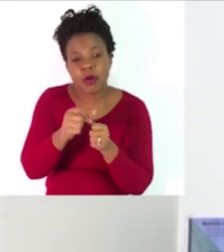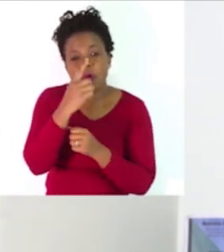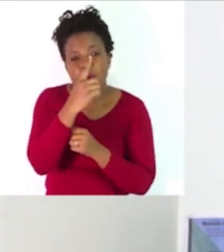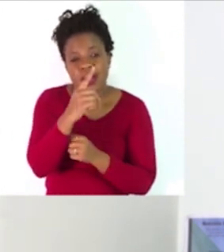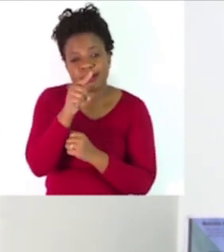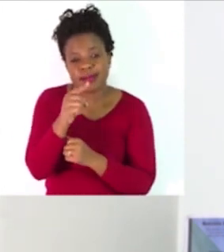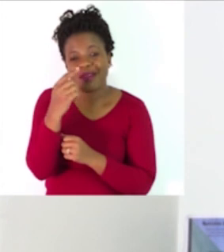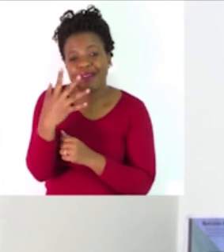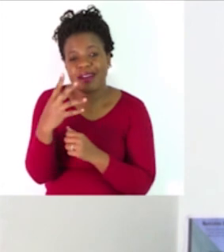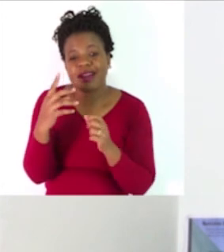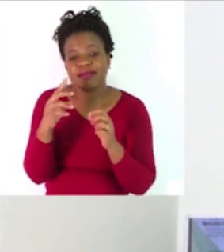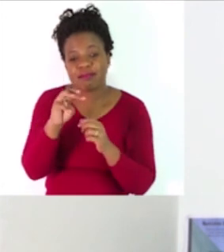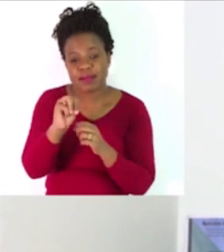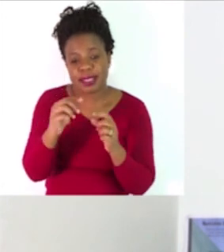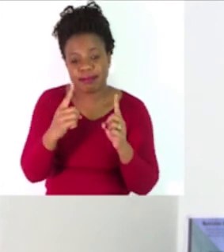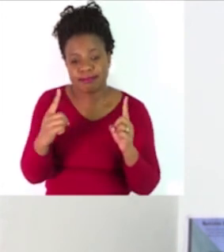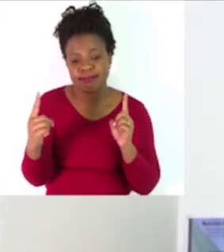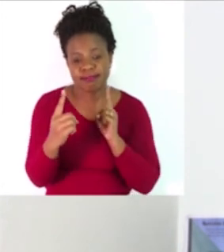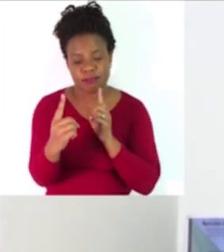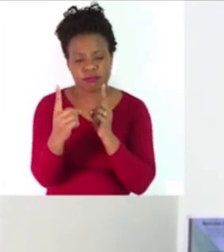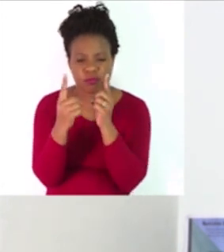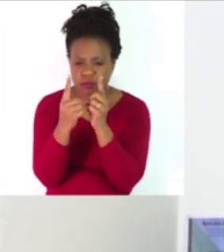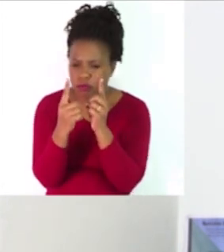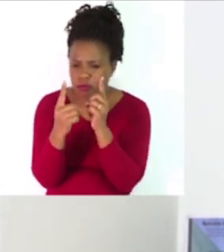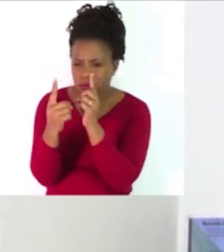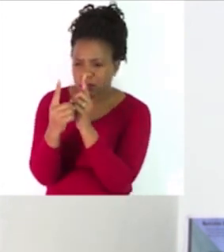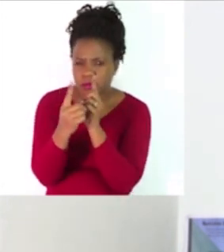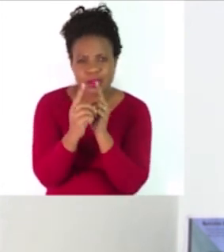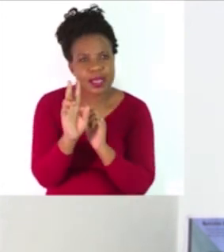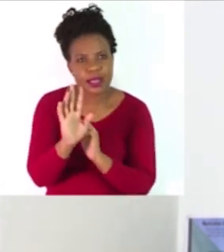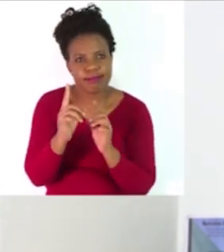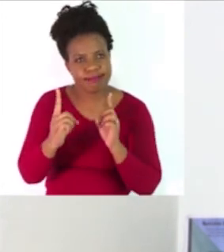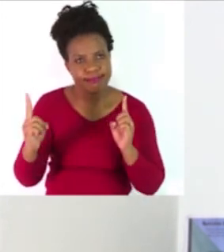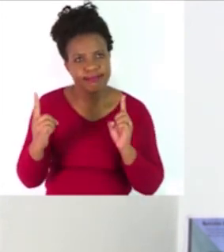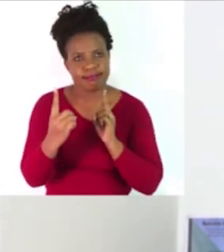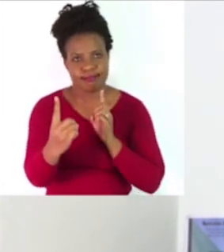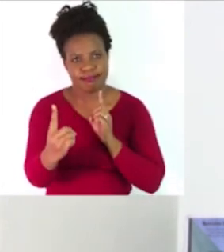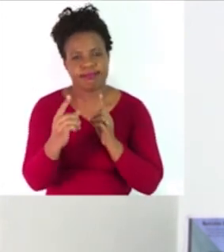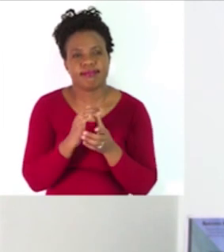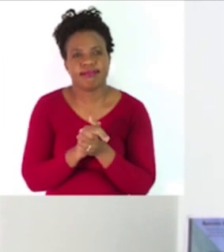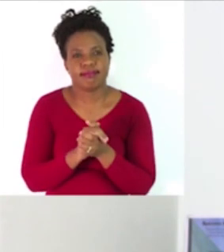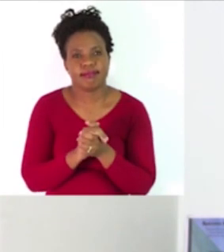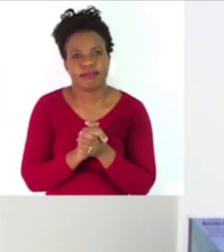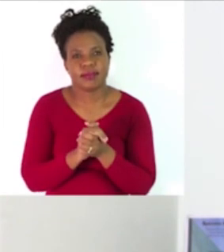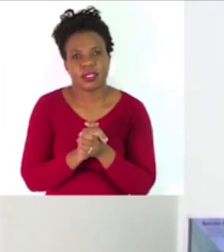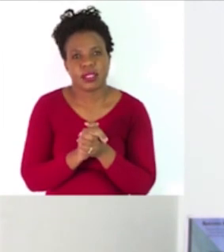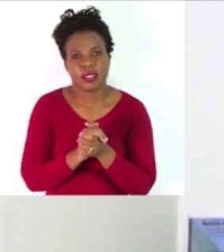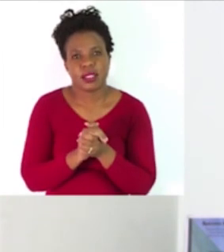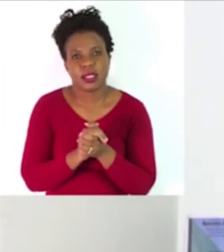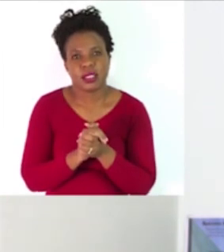meter apart to make sure that you maintain the social distance. And at any given time,